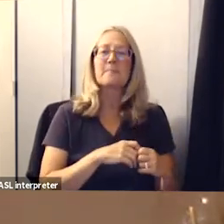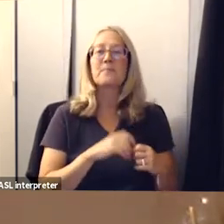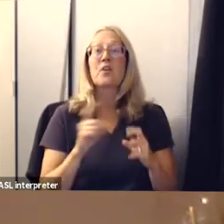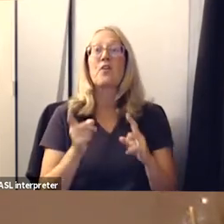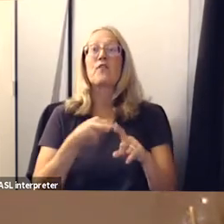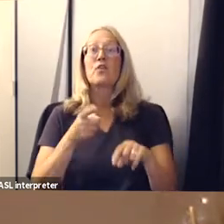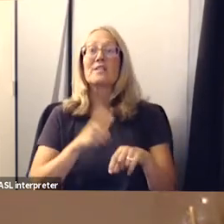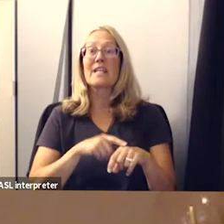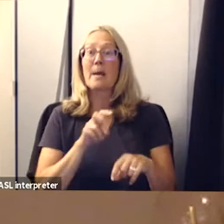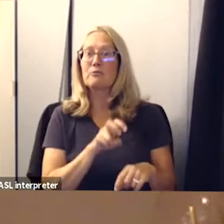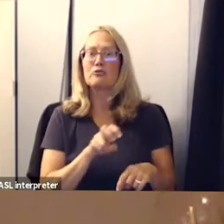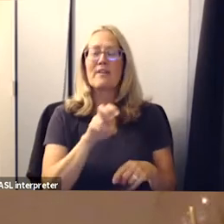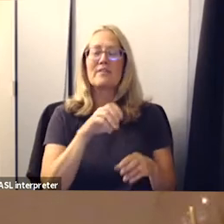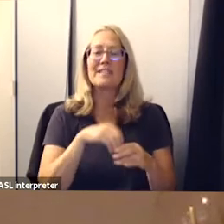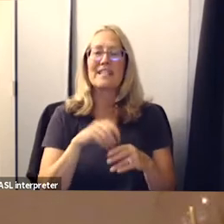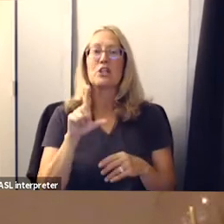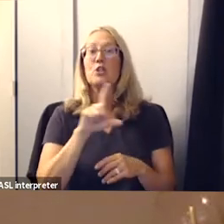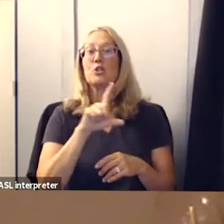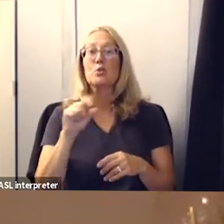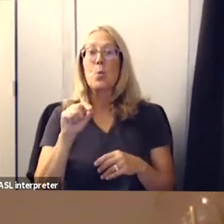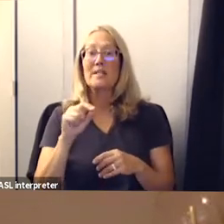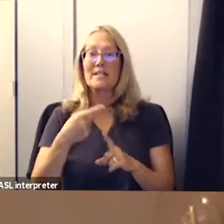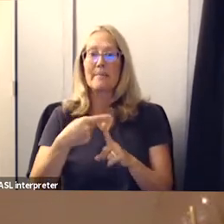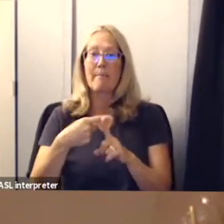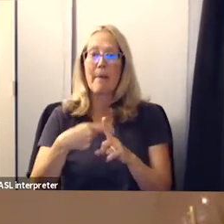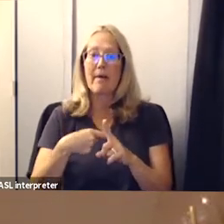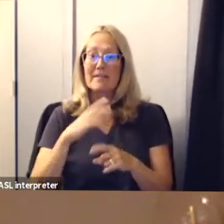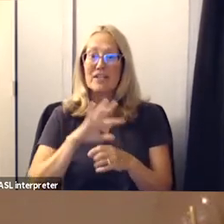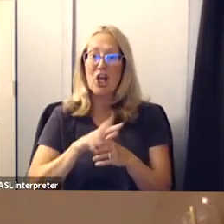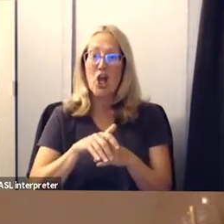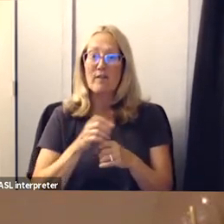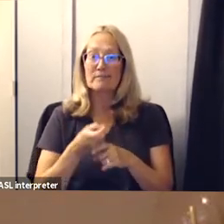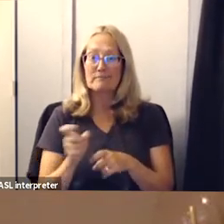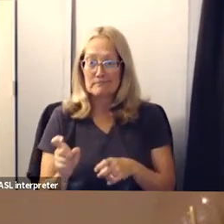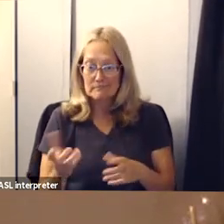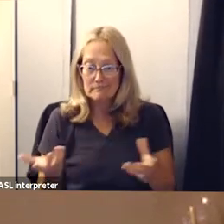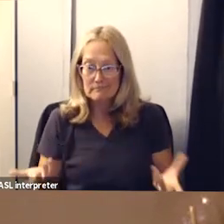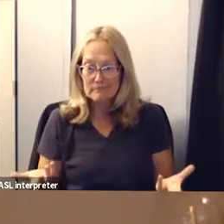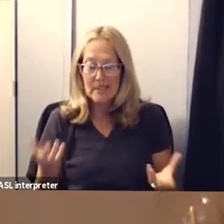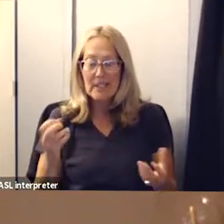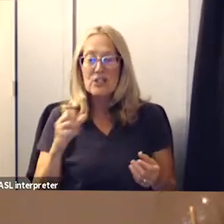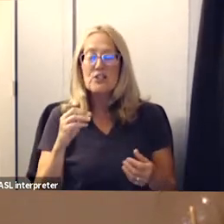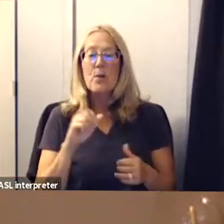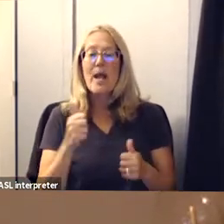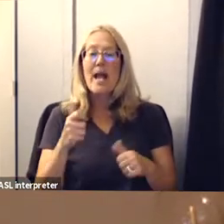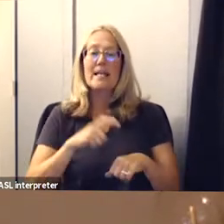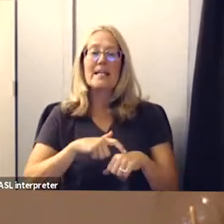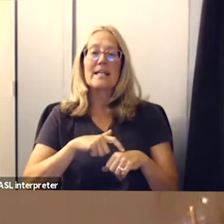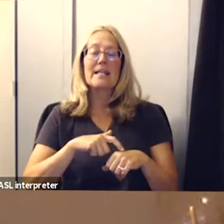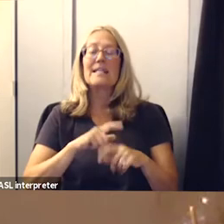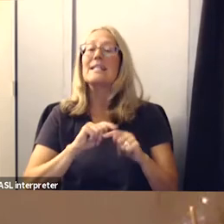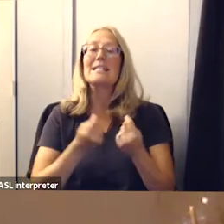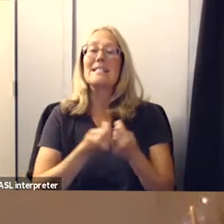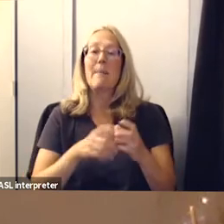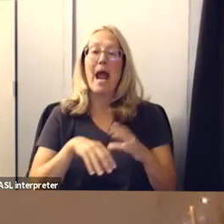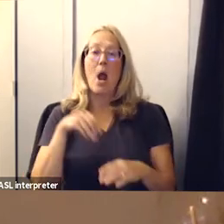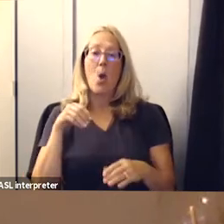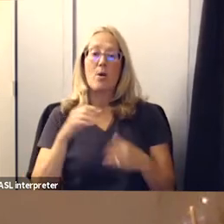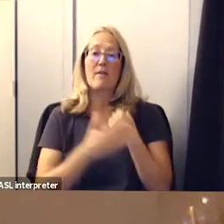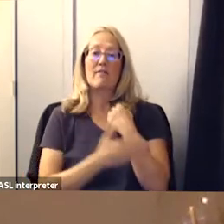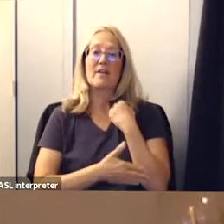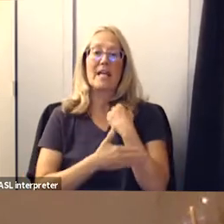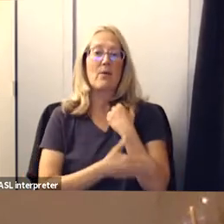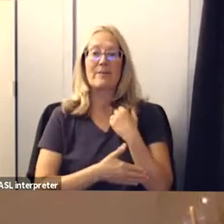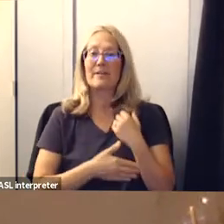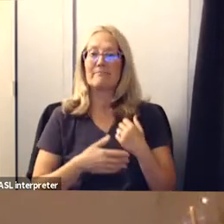time we had traveled in uh 20 months uh because of covid and um the first time we played any teams outside of our county and